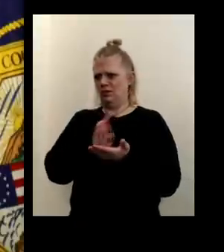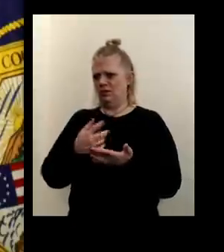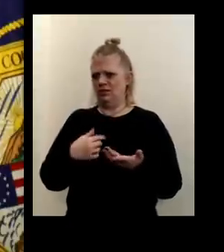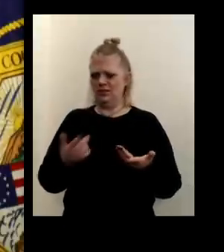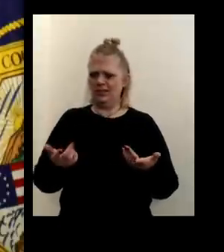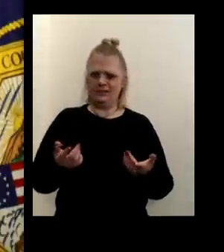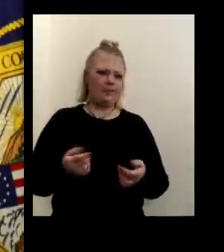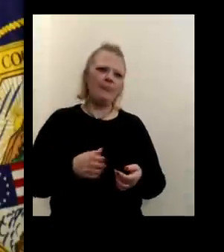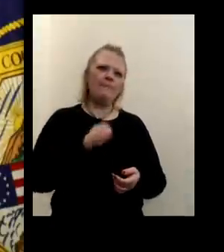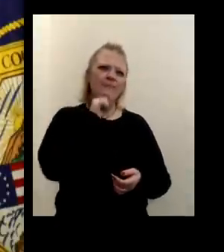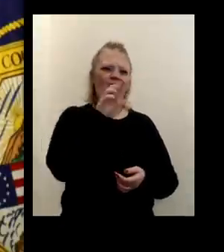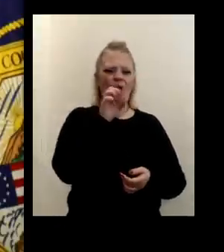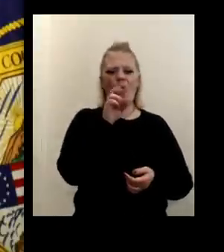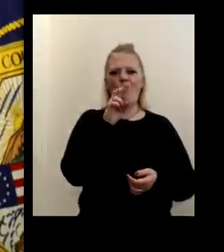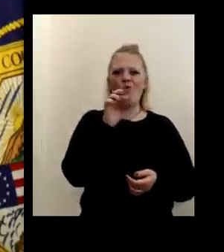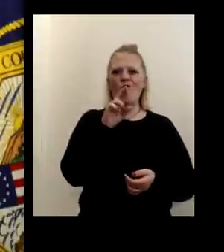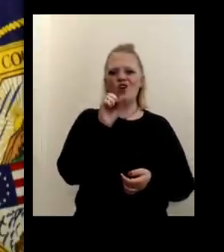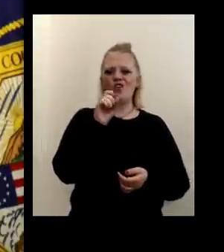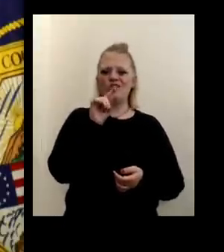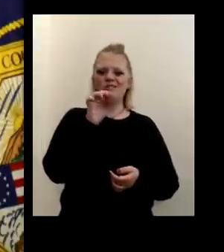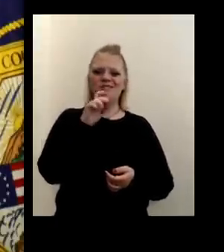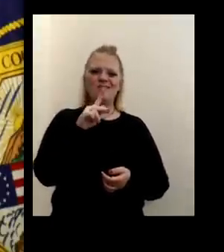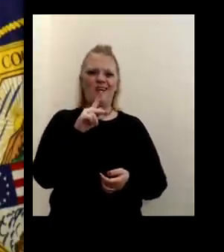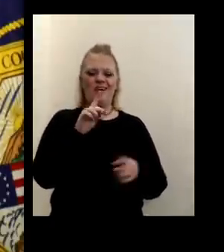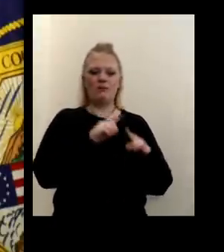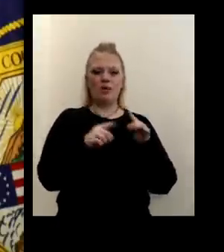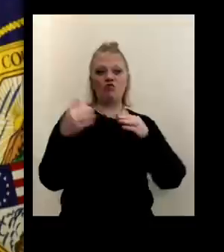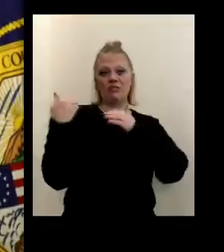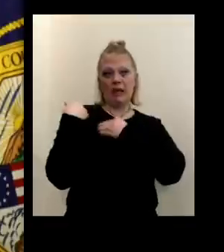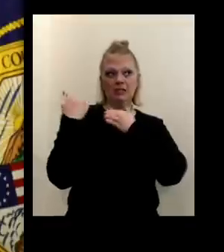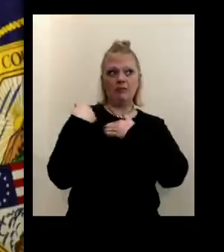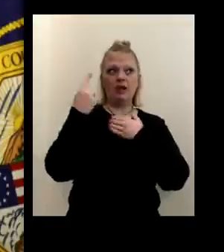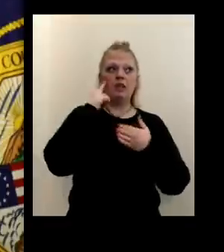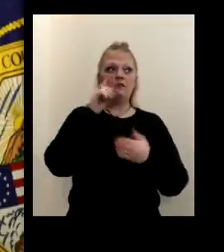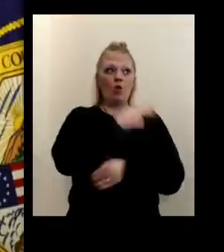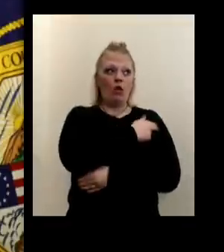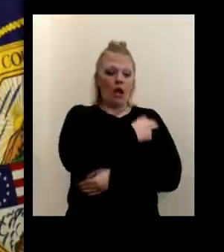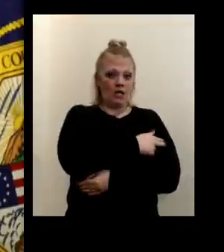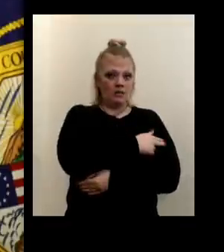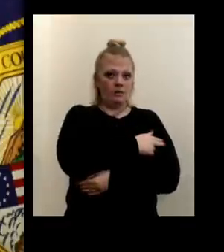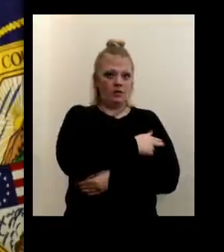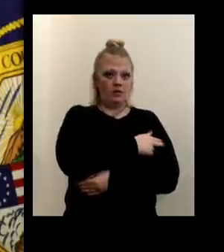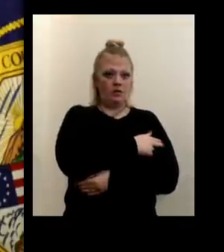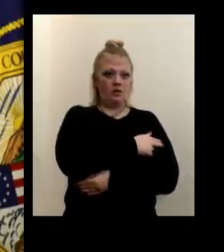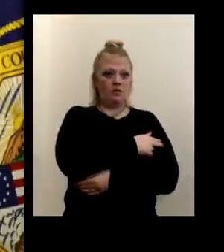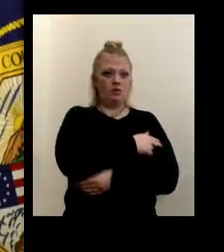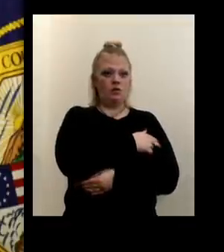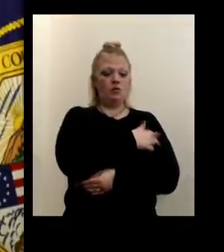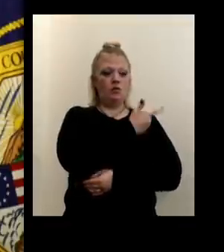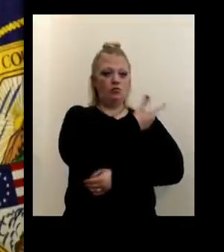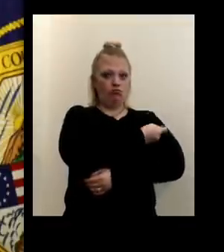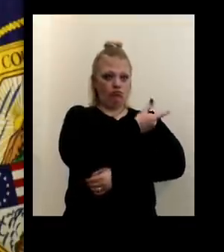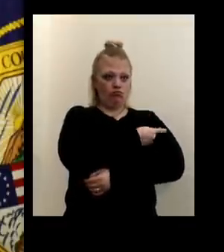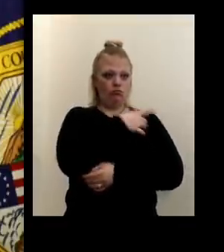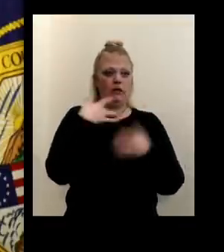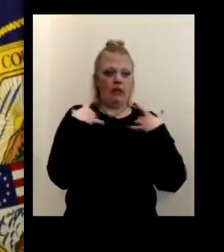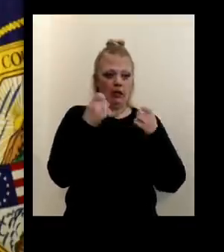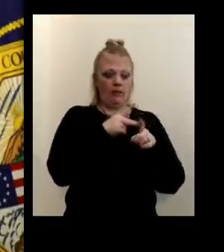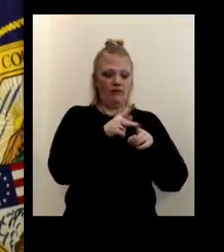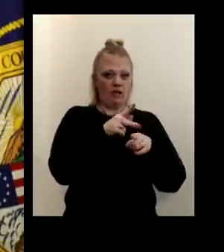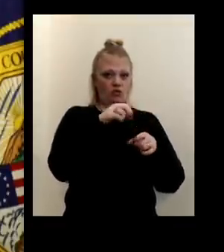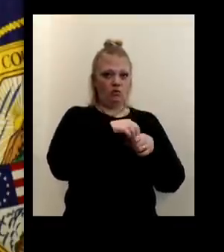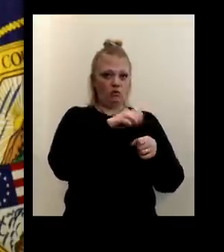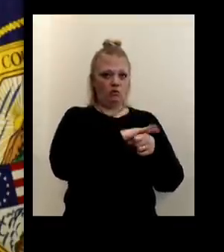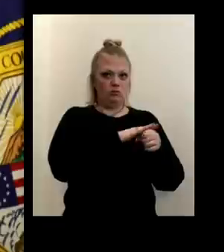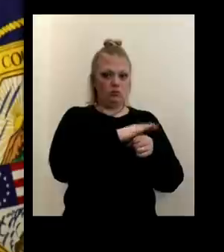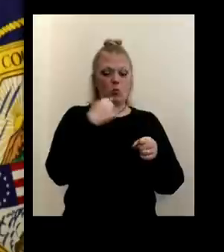no, I wouldn't say overstock, but there was a responsibility for all the hospitals to do health professionals in our region. And we just had